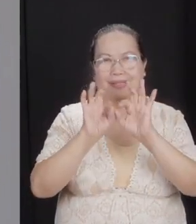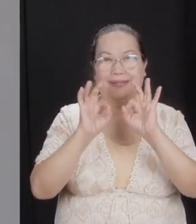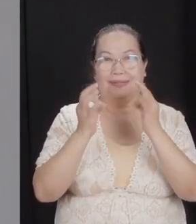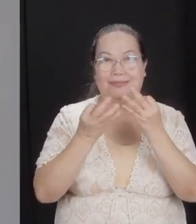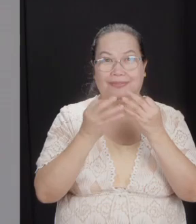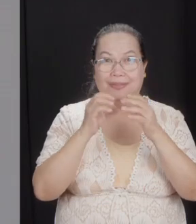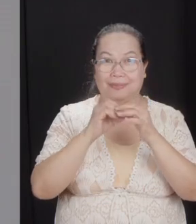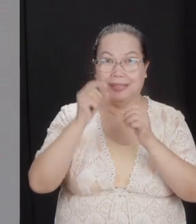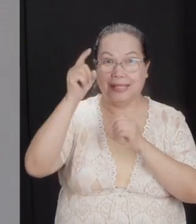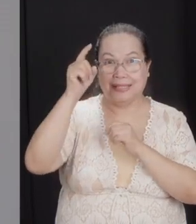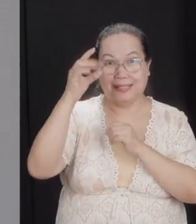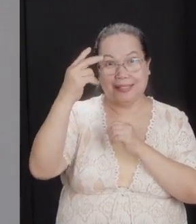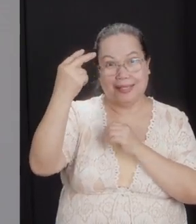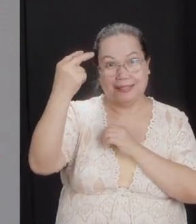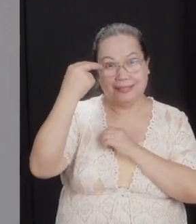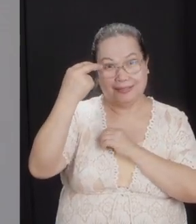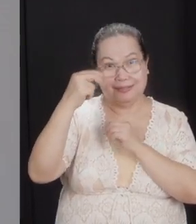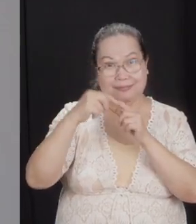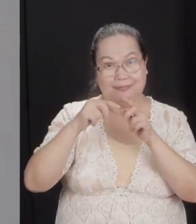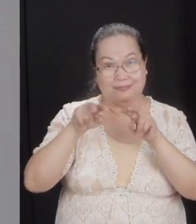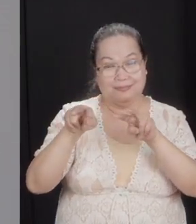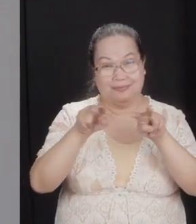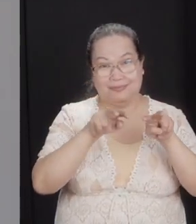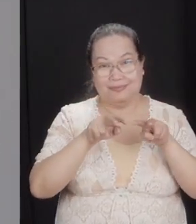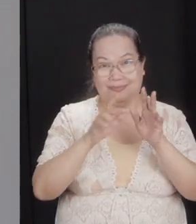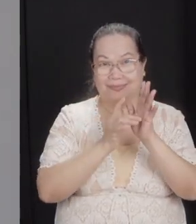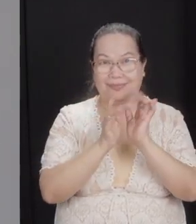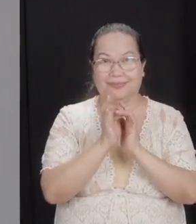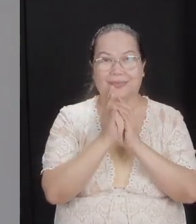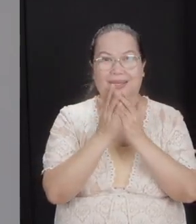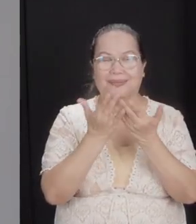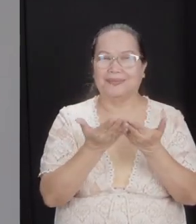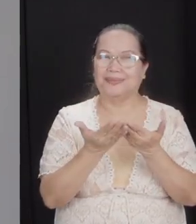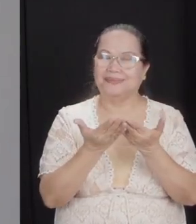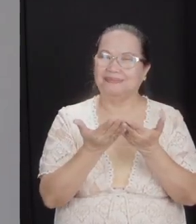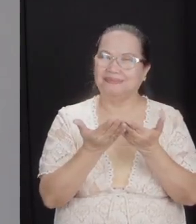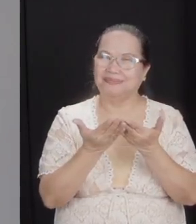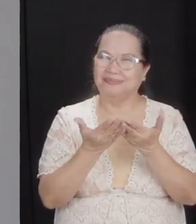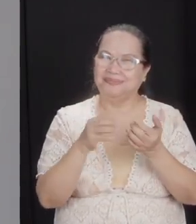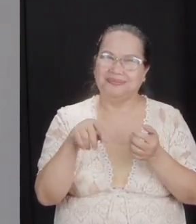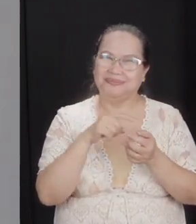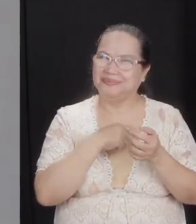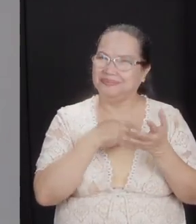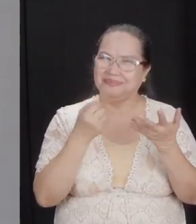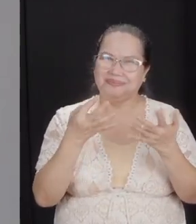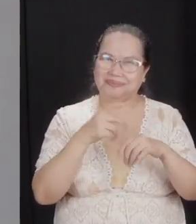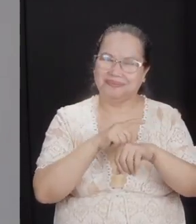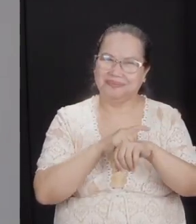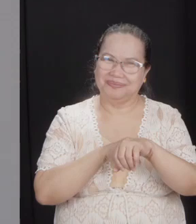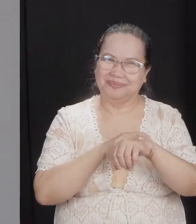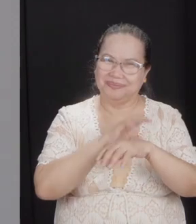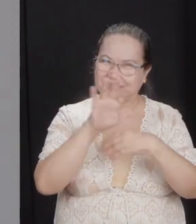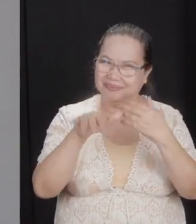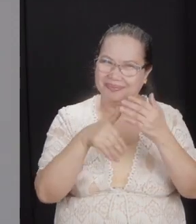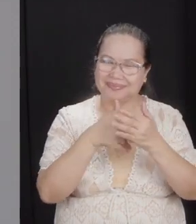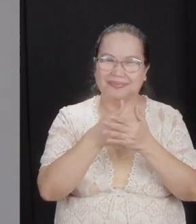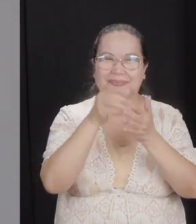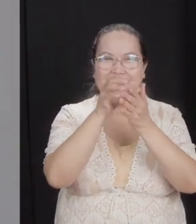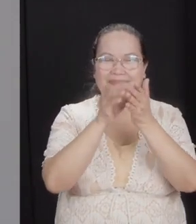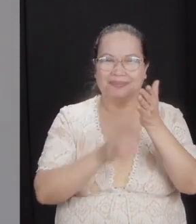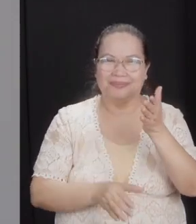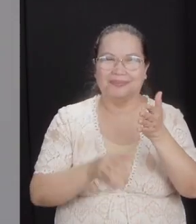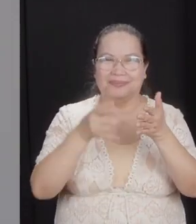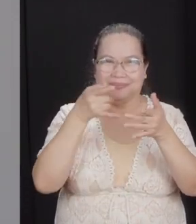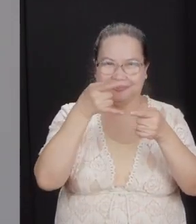in the sight of God. Now open your Bibles with me. We don't have a lot of time to cover an entire chapter. We